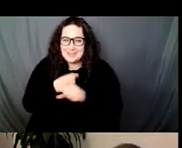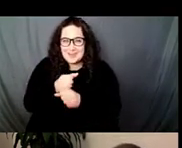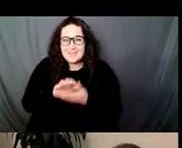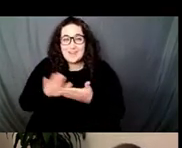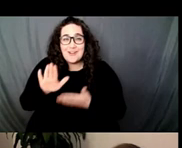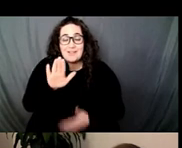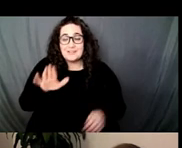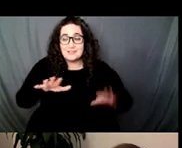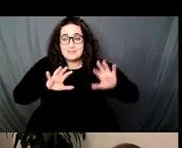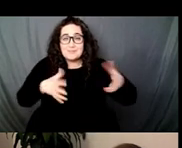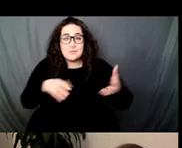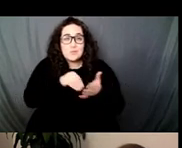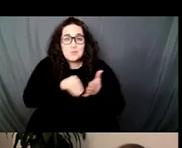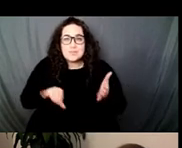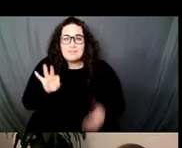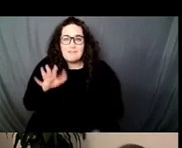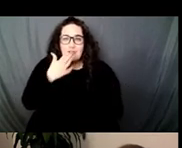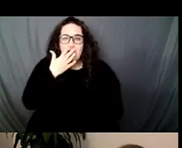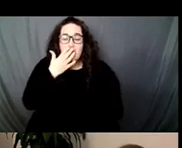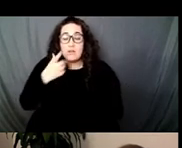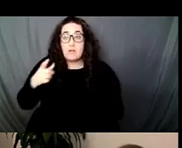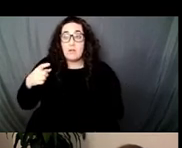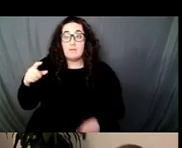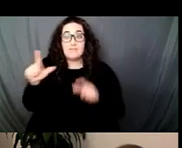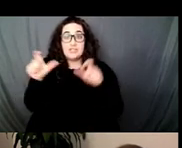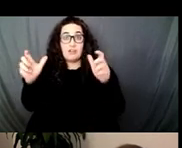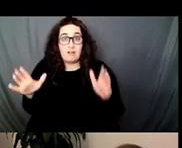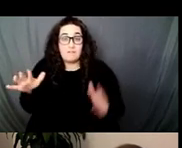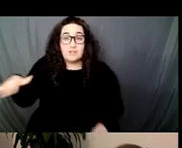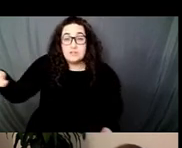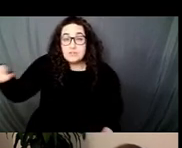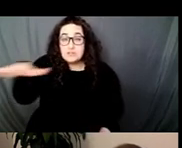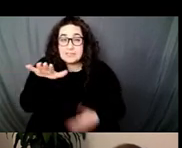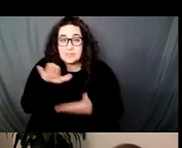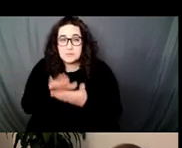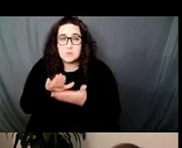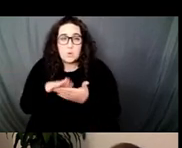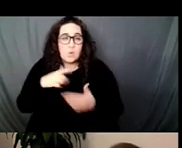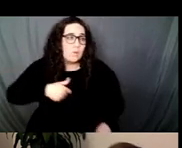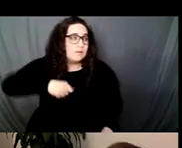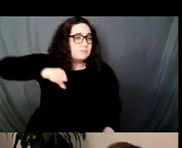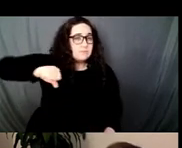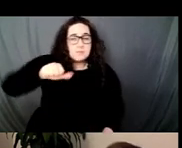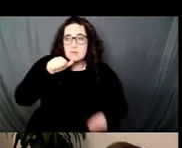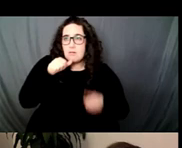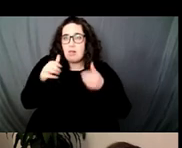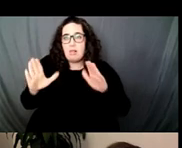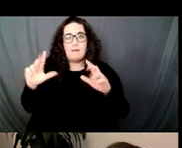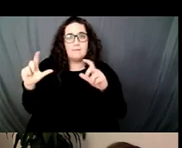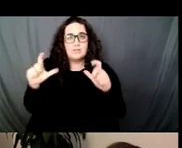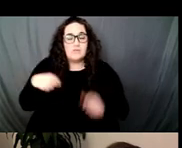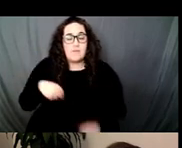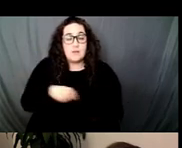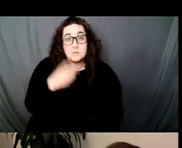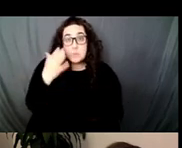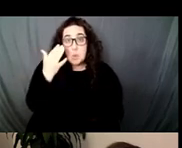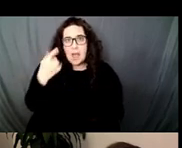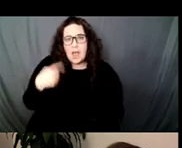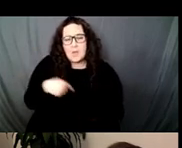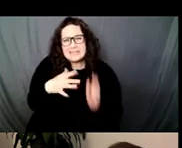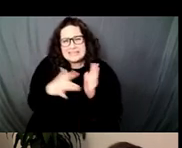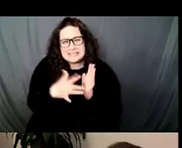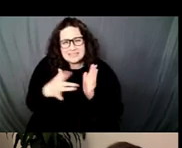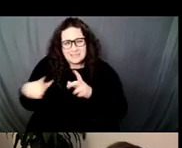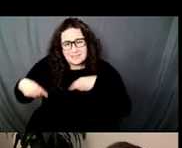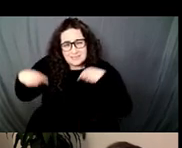protest of the use of our images. And we were shocked to find, when the recruitment materials were published and released later that year, that they had